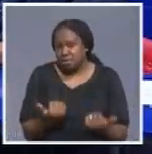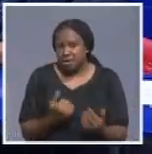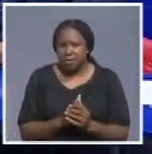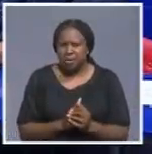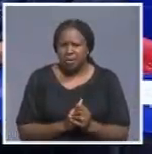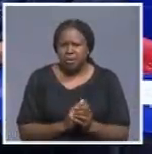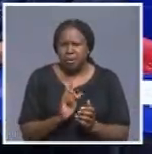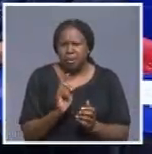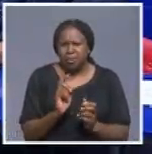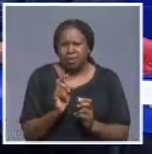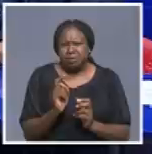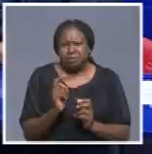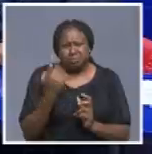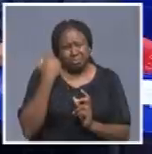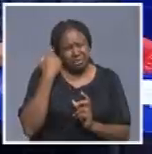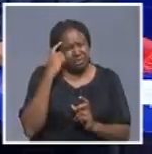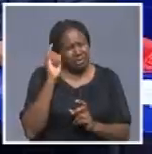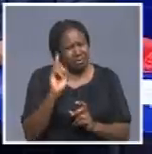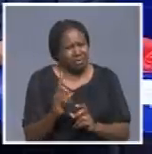What is the ministry's stance on that?